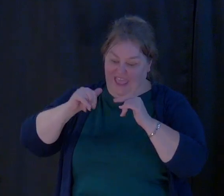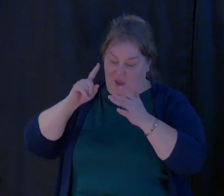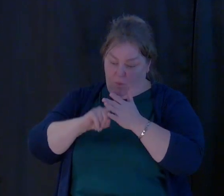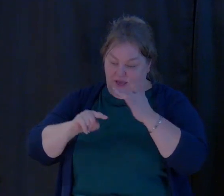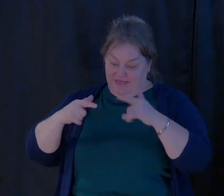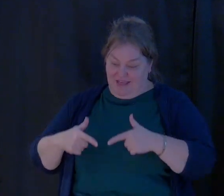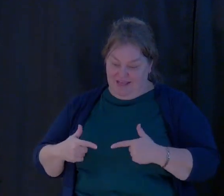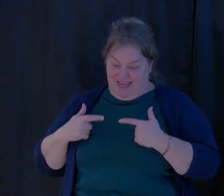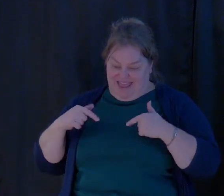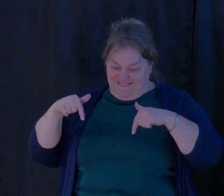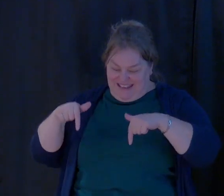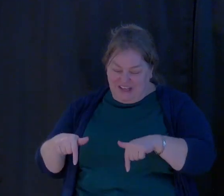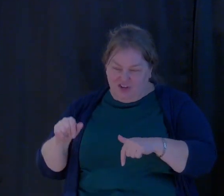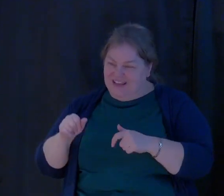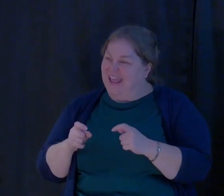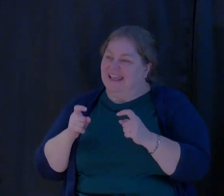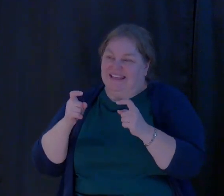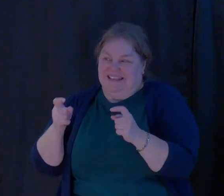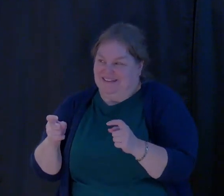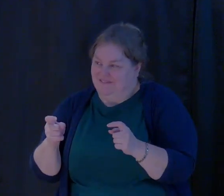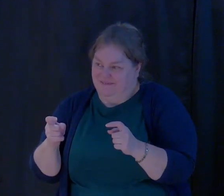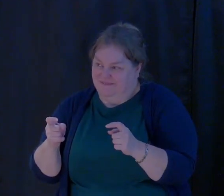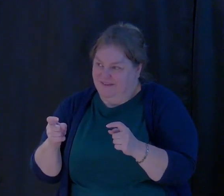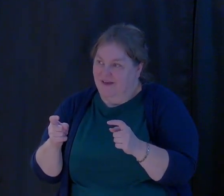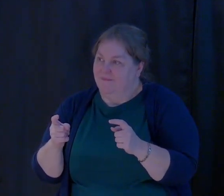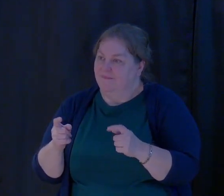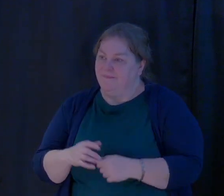more than anything that we can experience.